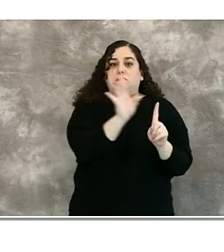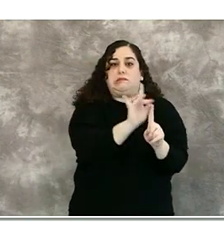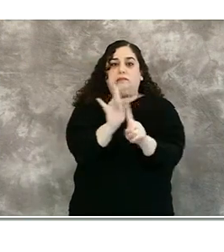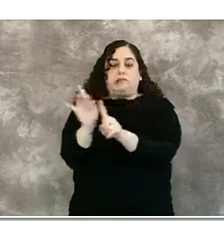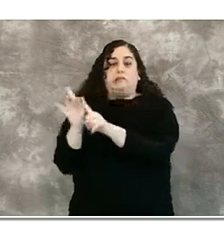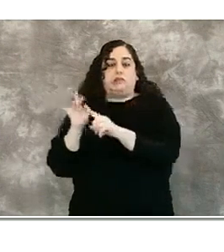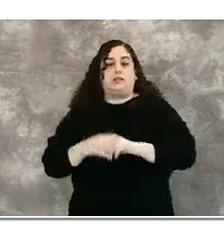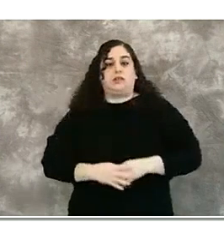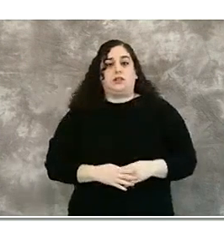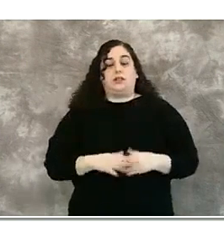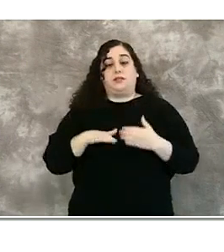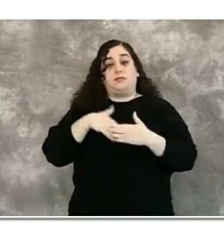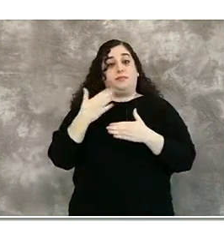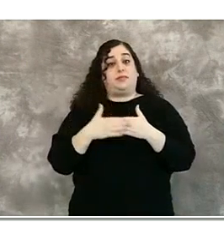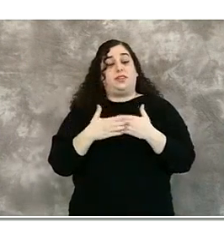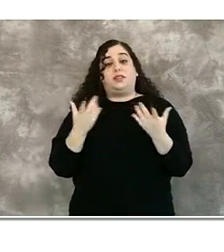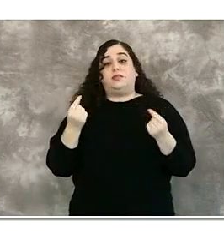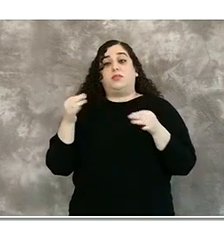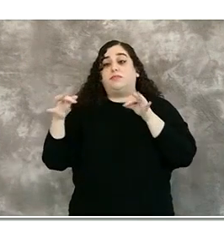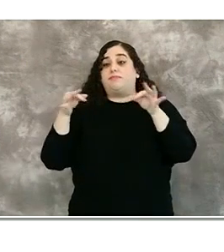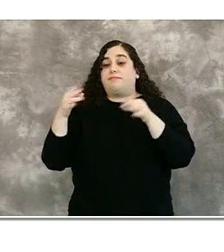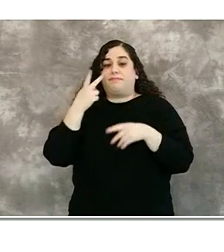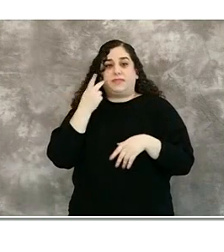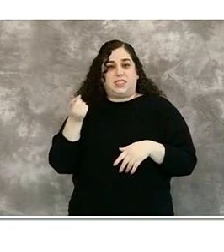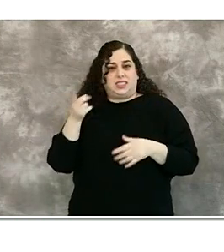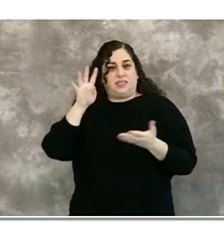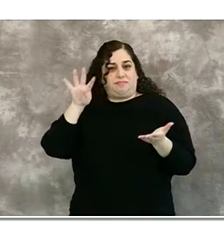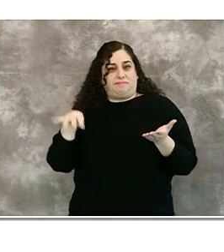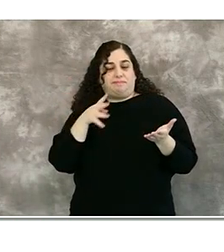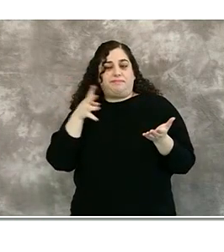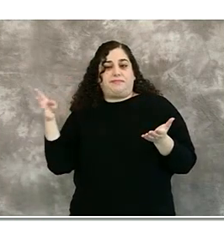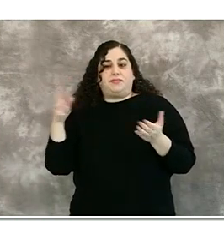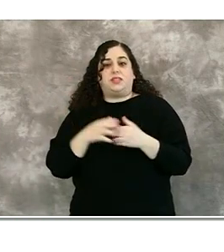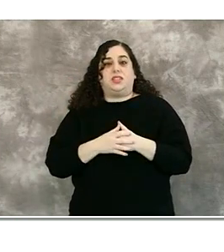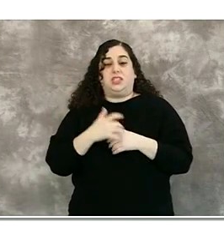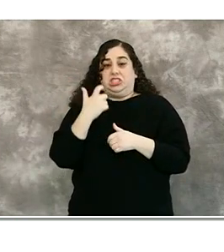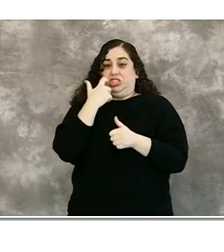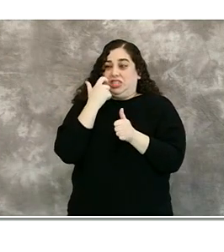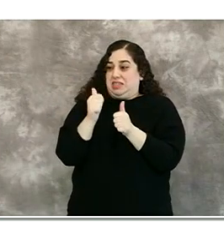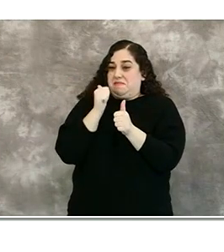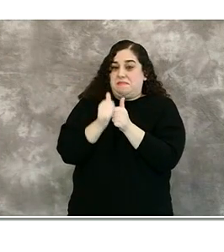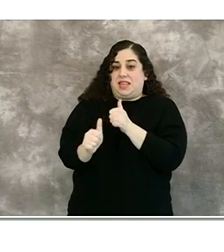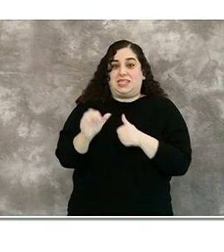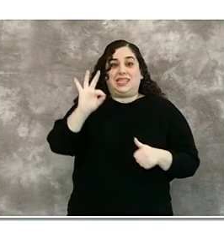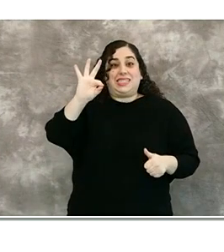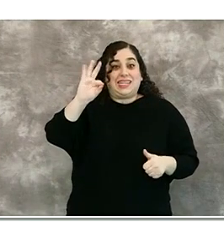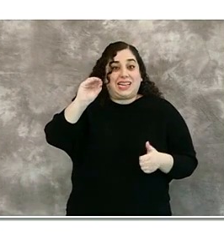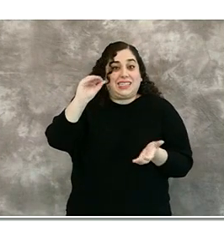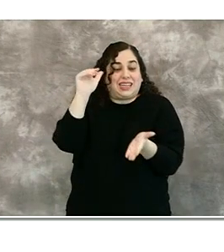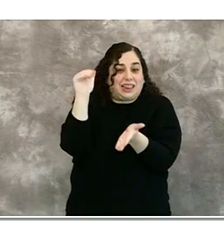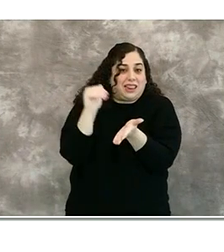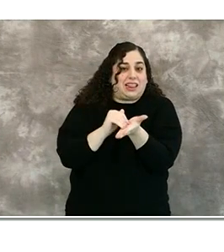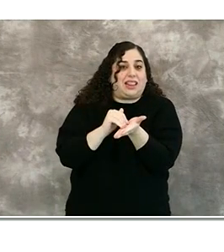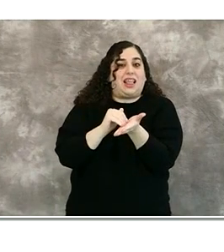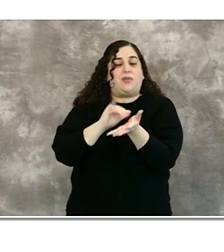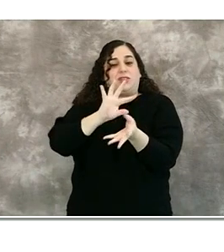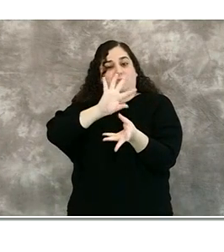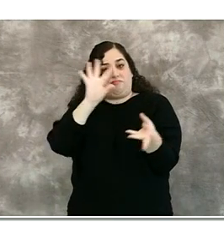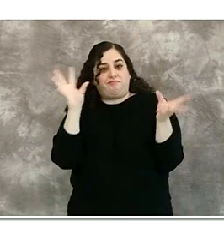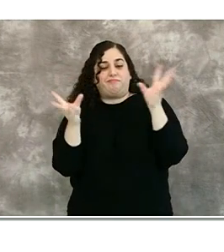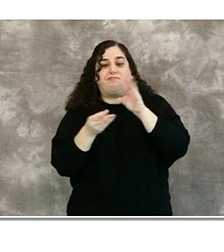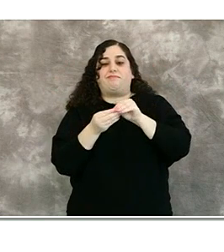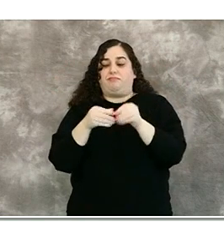slide shows the details of where we currently stand. We just surpassed 90,000 confirmed cumulative local cases